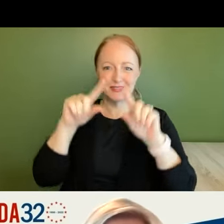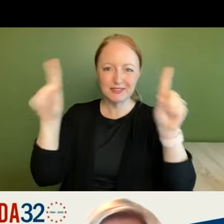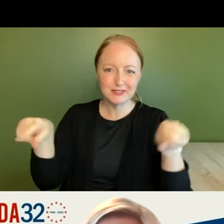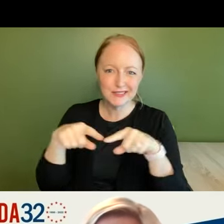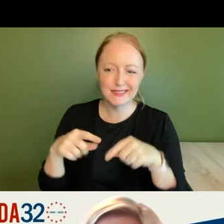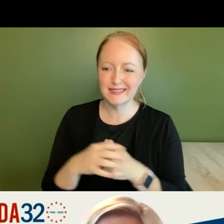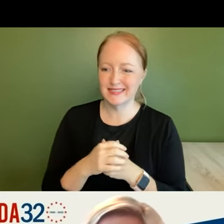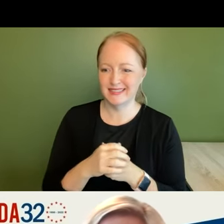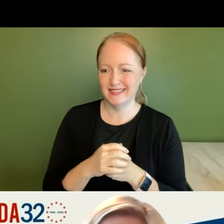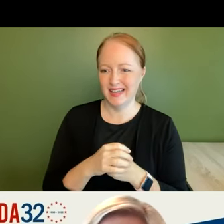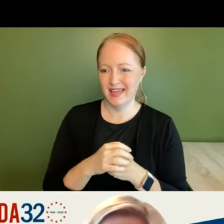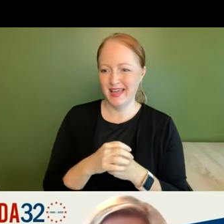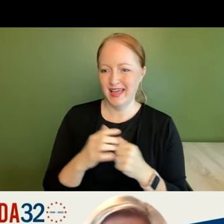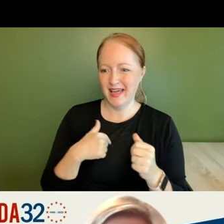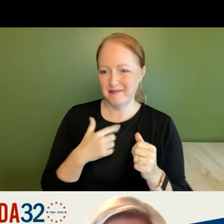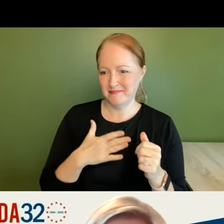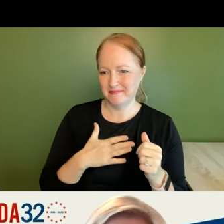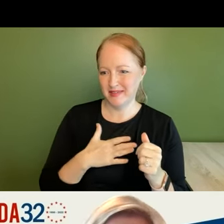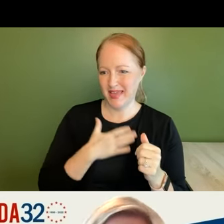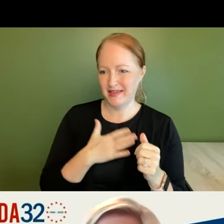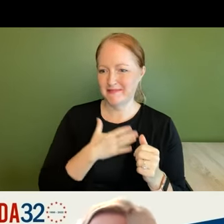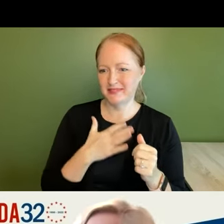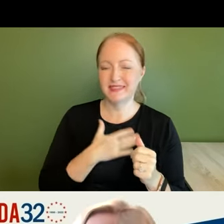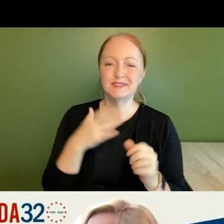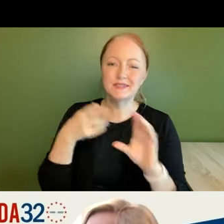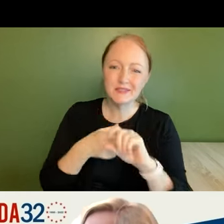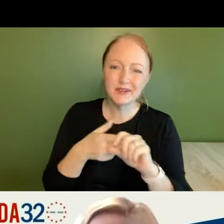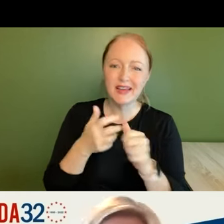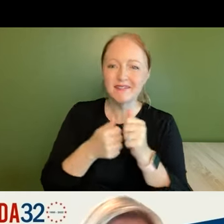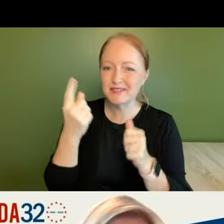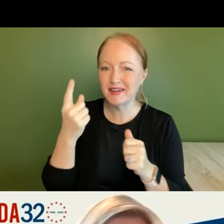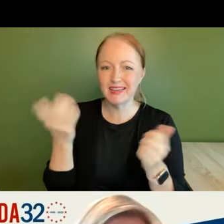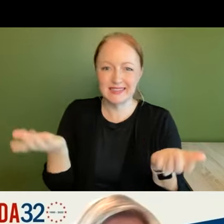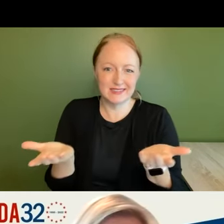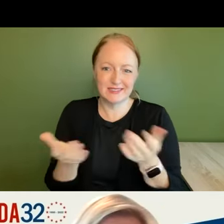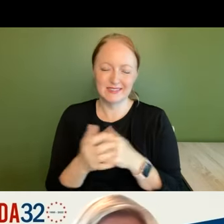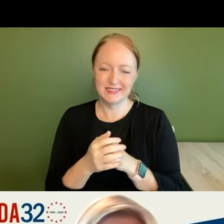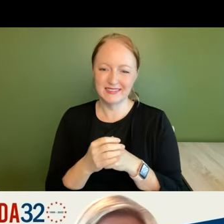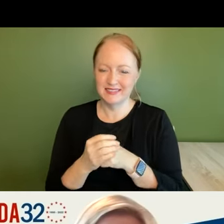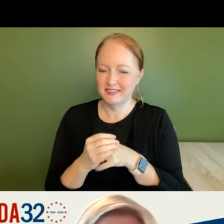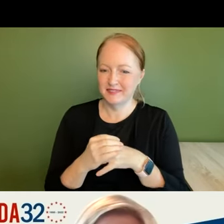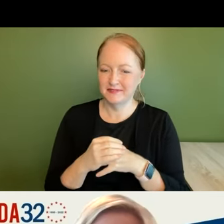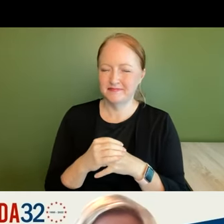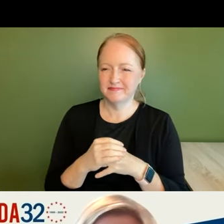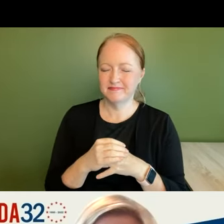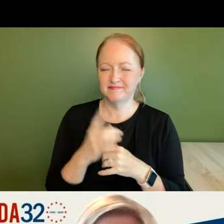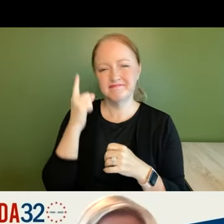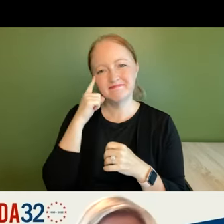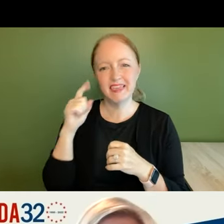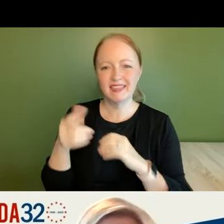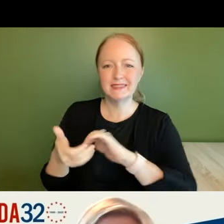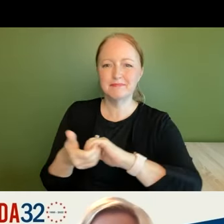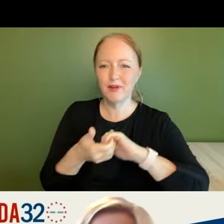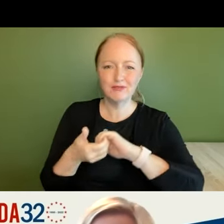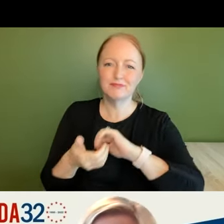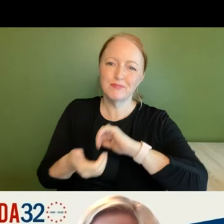i'm so happy to be here today to join all of you and you know i was thinking this this um partnership is